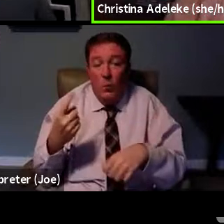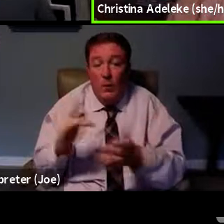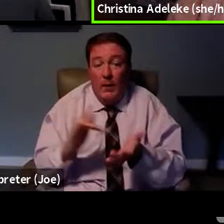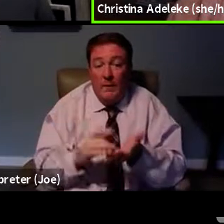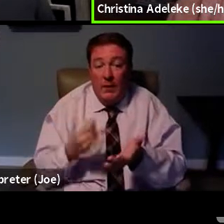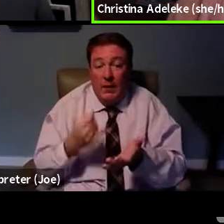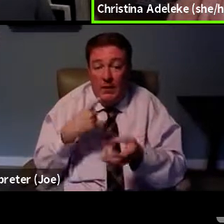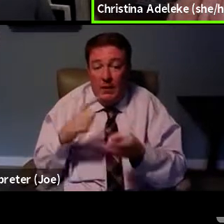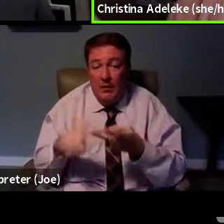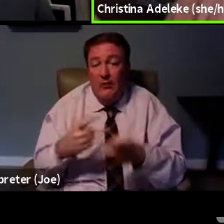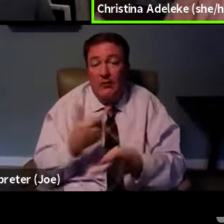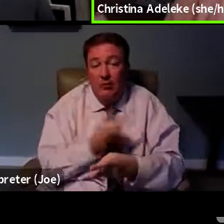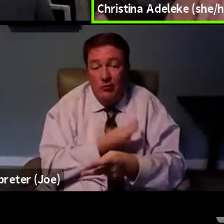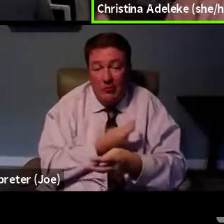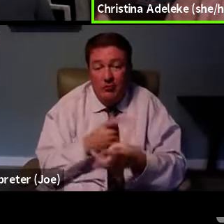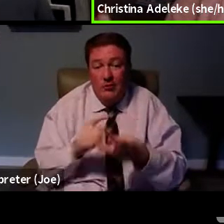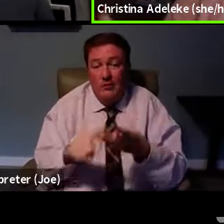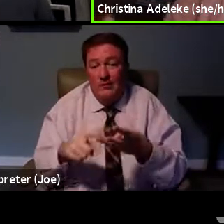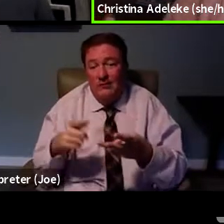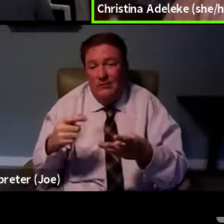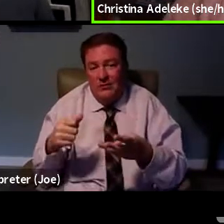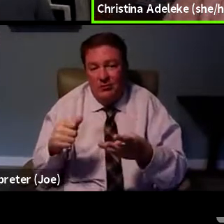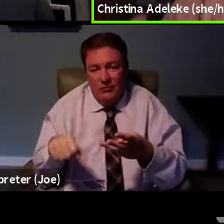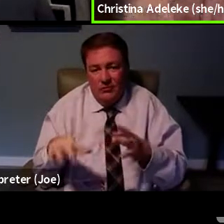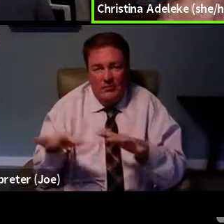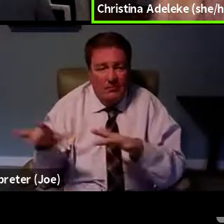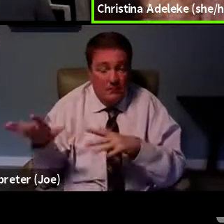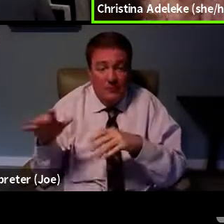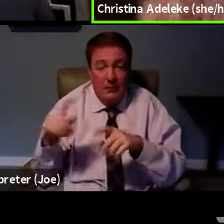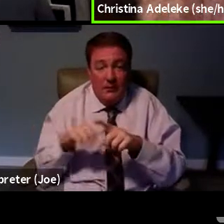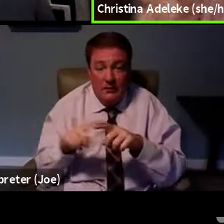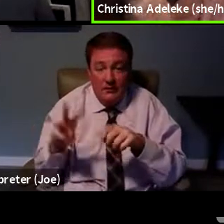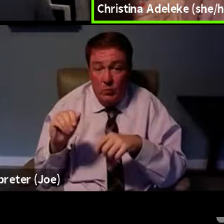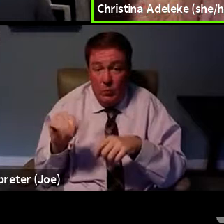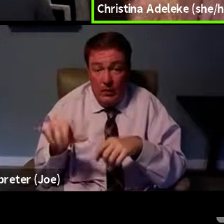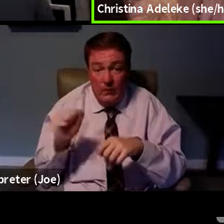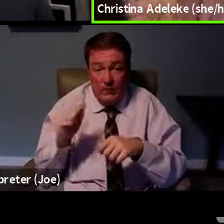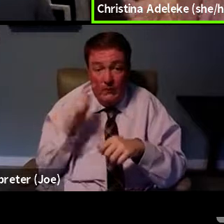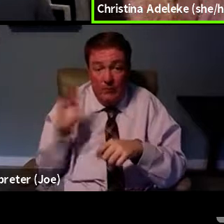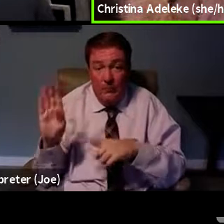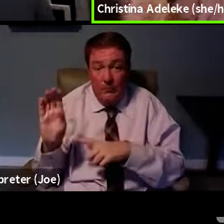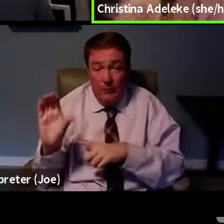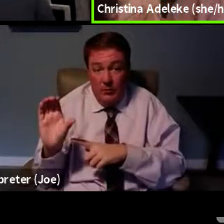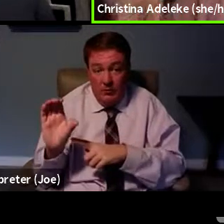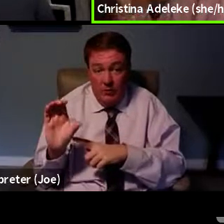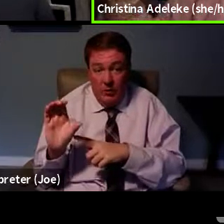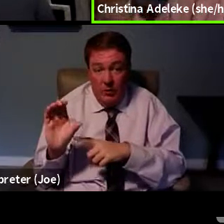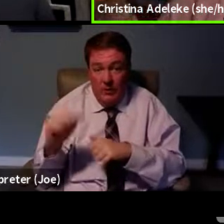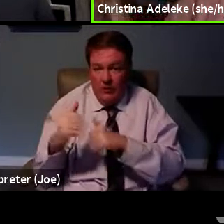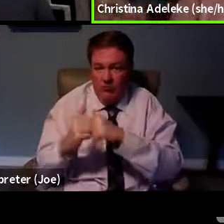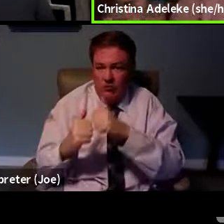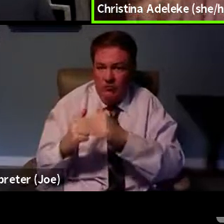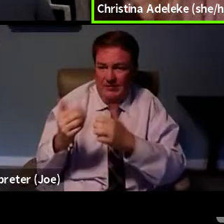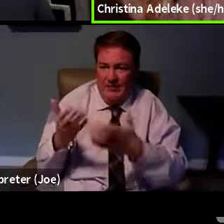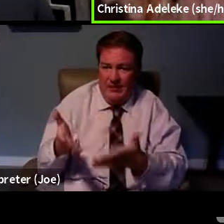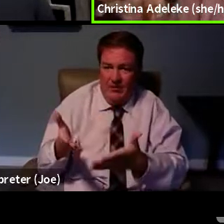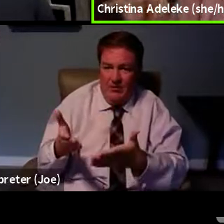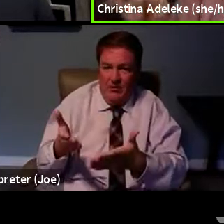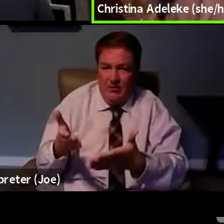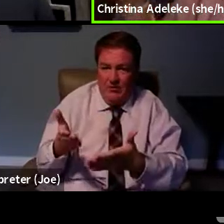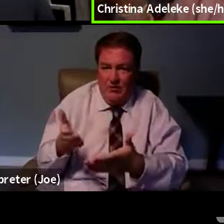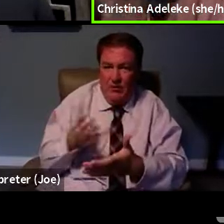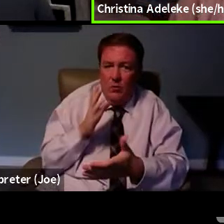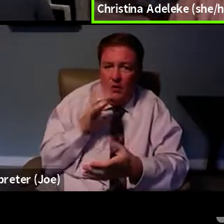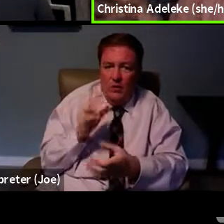we have the injection situation. So, it's like, we have that infrastructure already in place. Now we need to incorporate